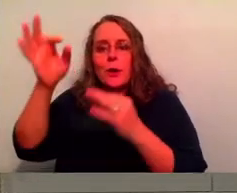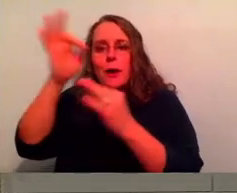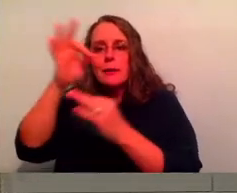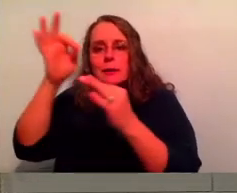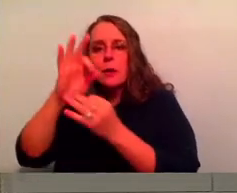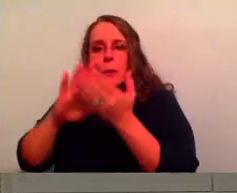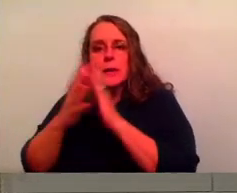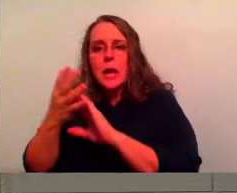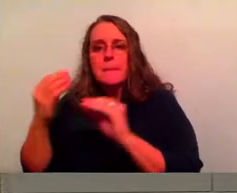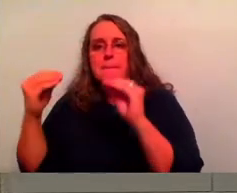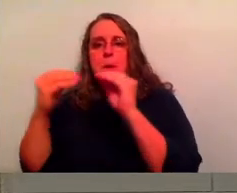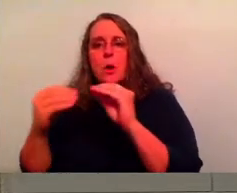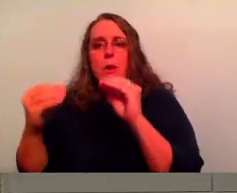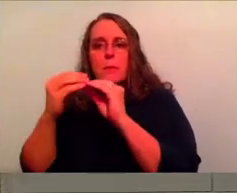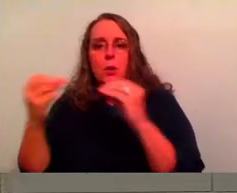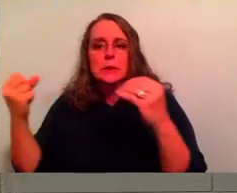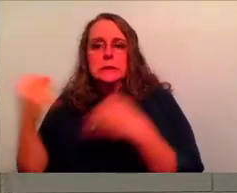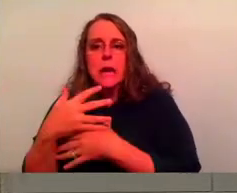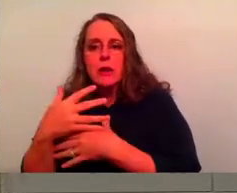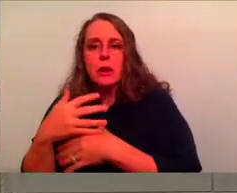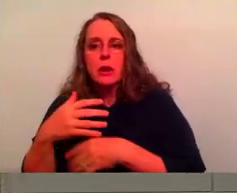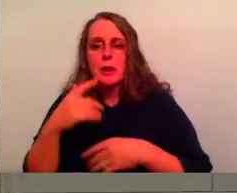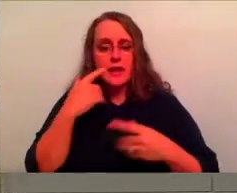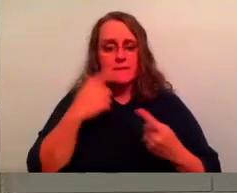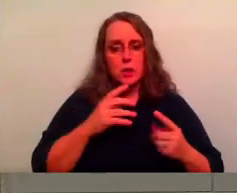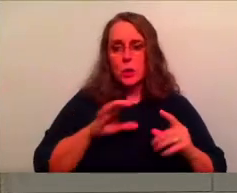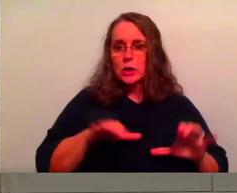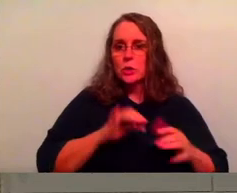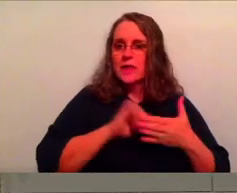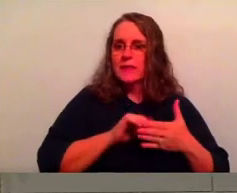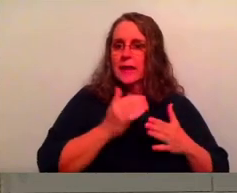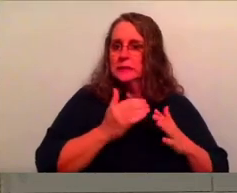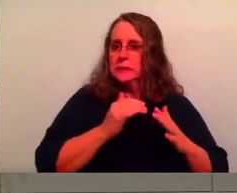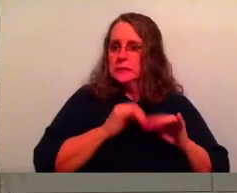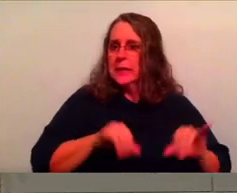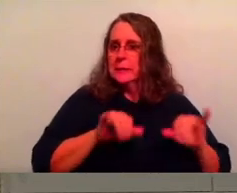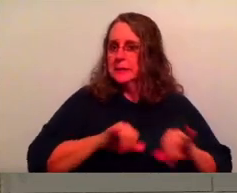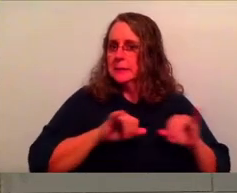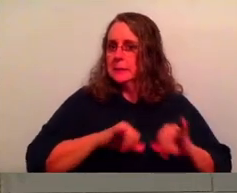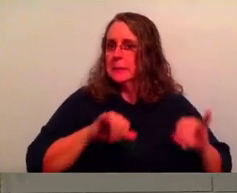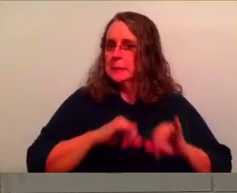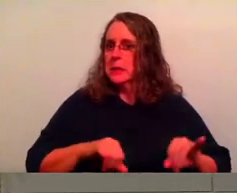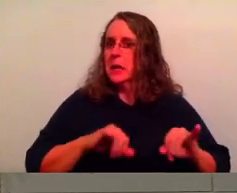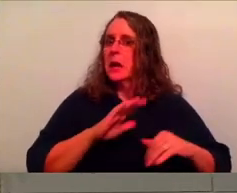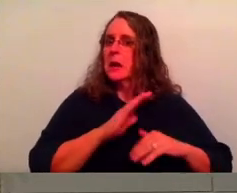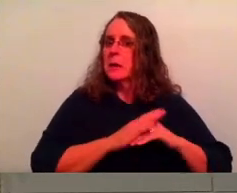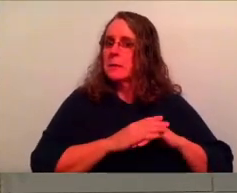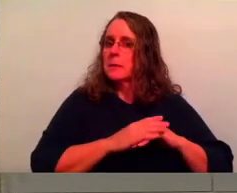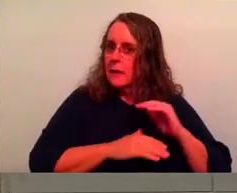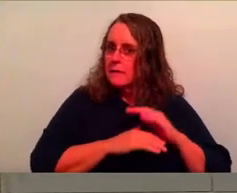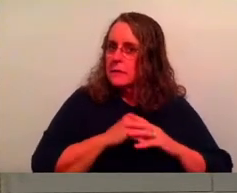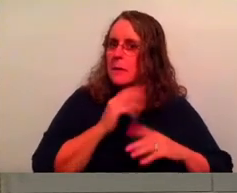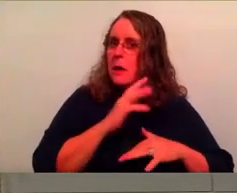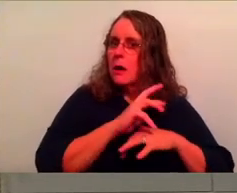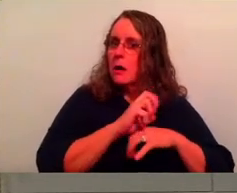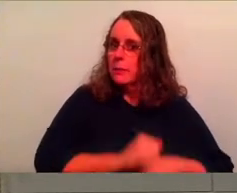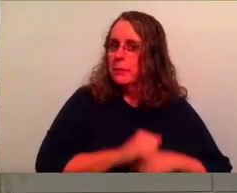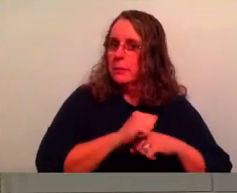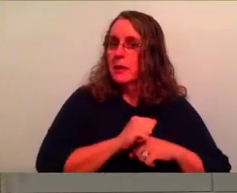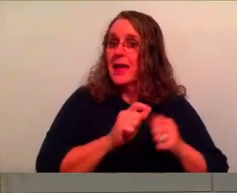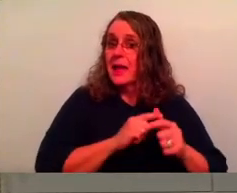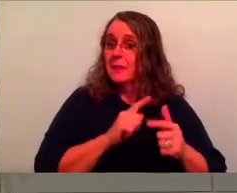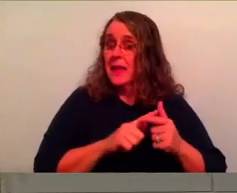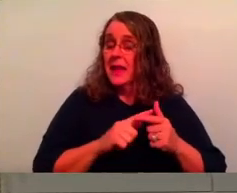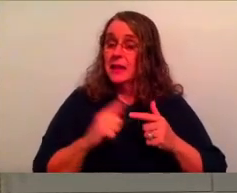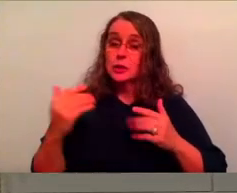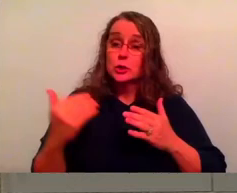place of, I know how this works and I've done this and I'm kind of comfortable here too long, then when an opportunity comes up to grow, it looks like the biggest challenge